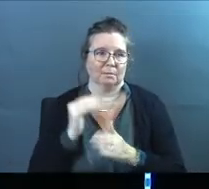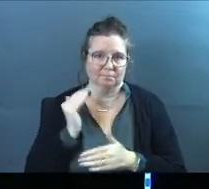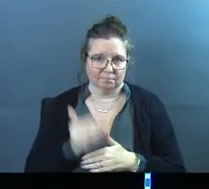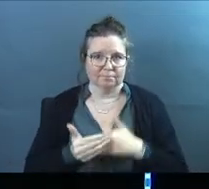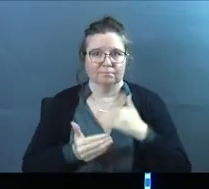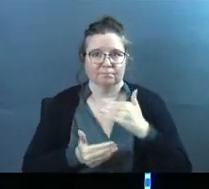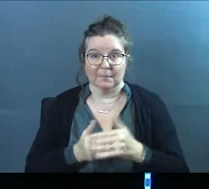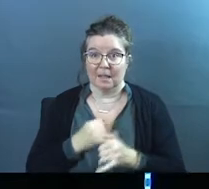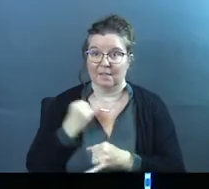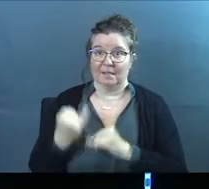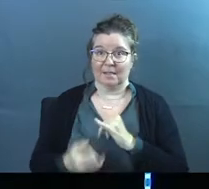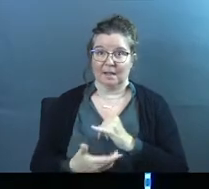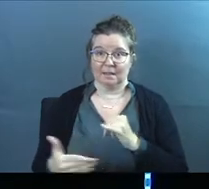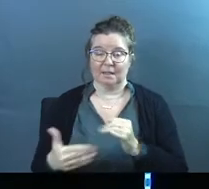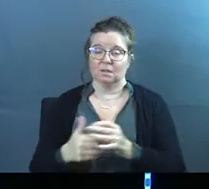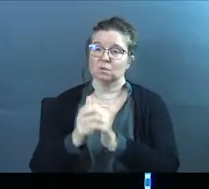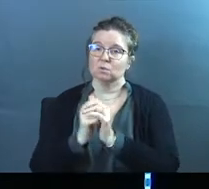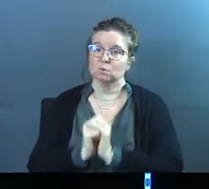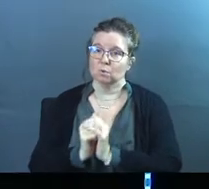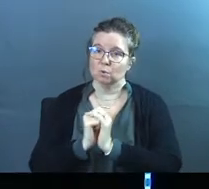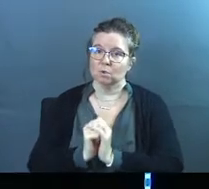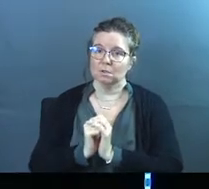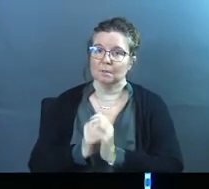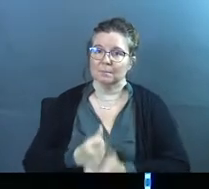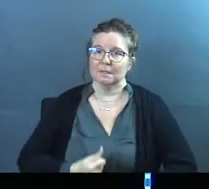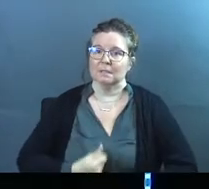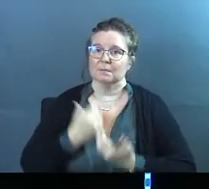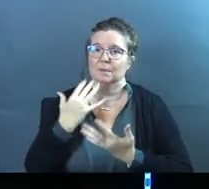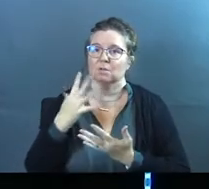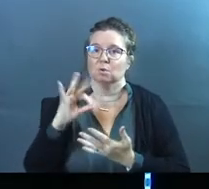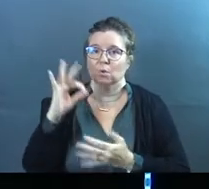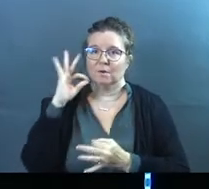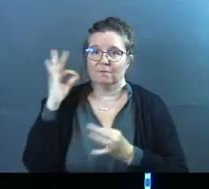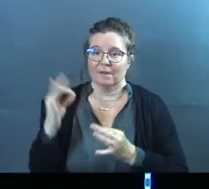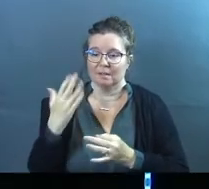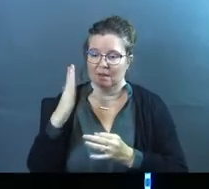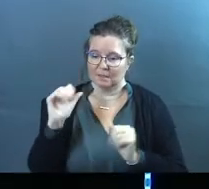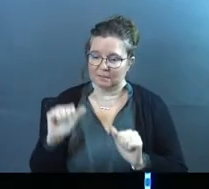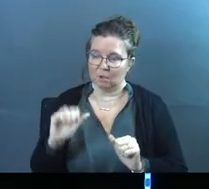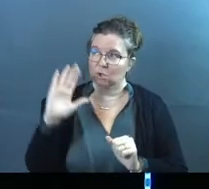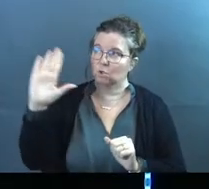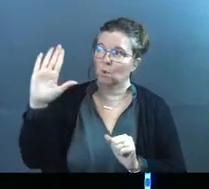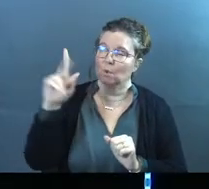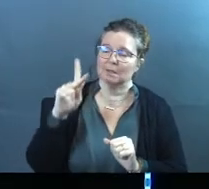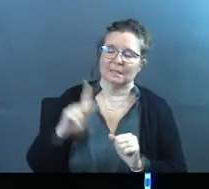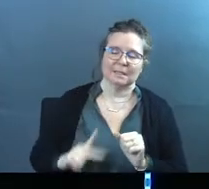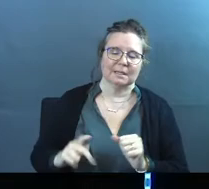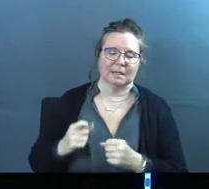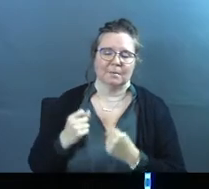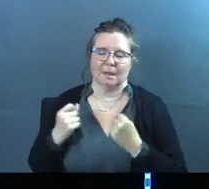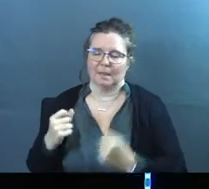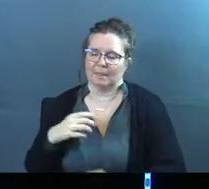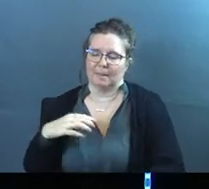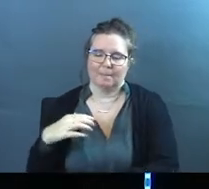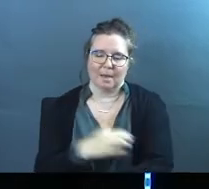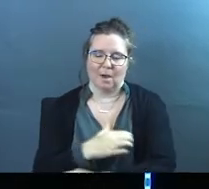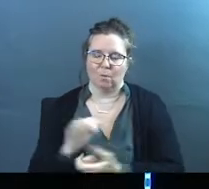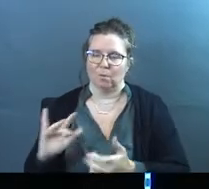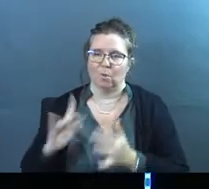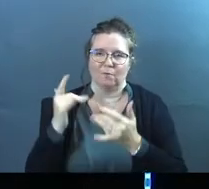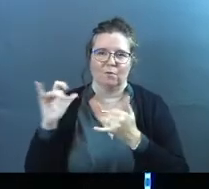moving in that. And then the last thing, again, is worship. Express your faith in God's ability, for yours is the kingdom and the power and the glory forever. Again, God,